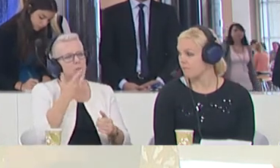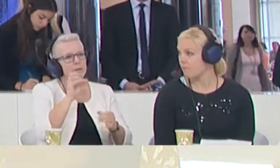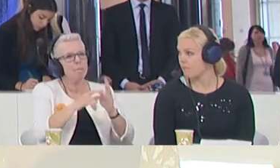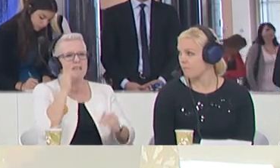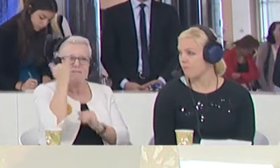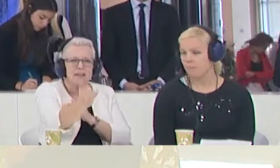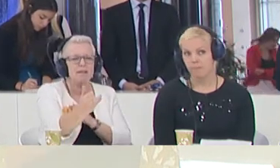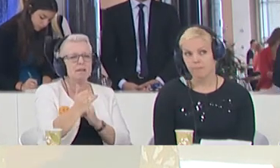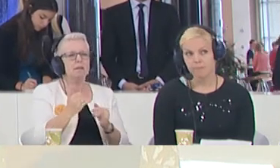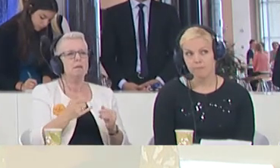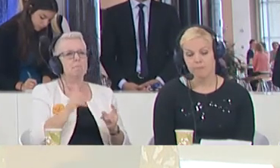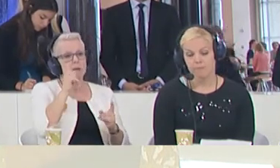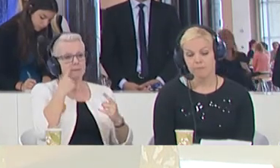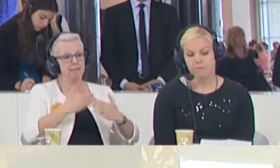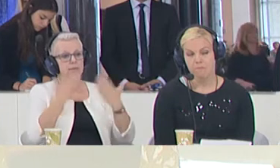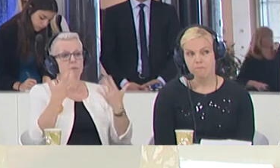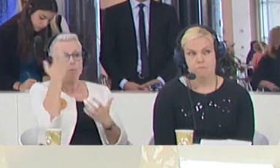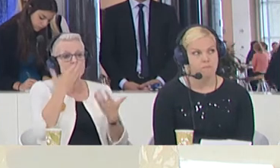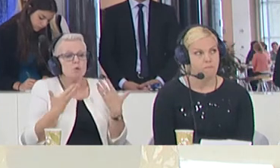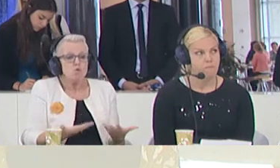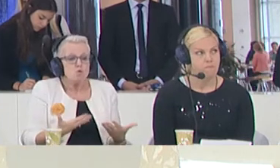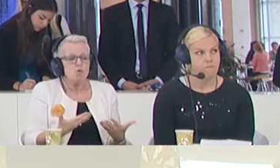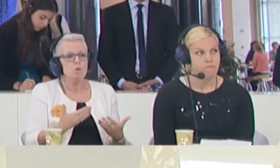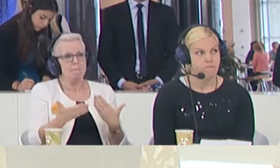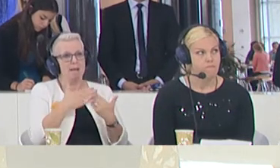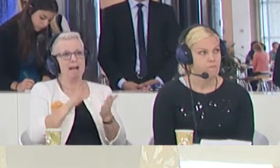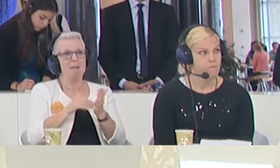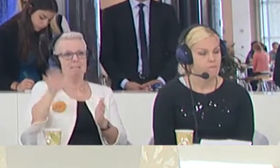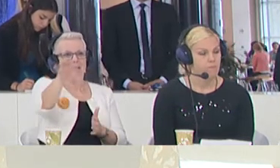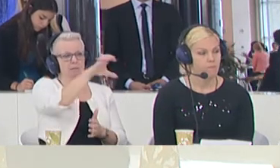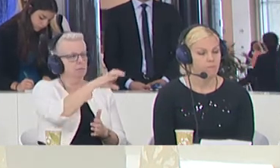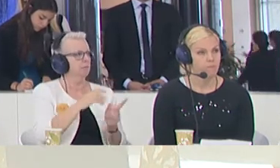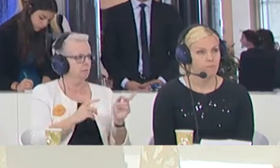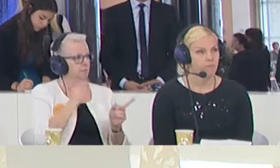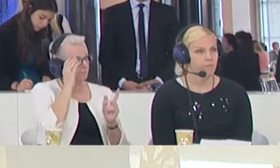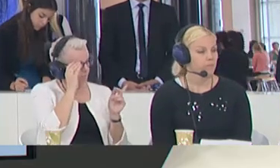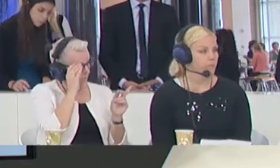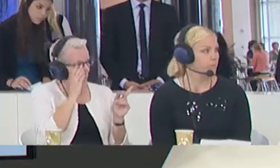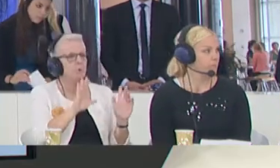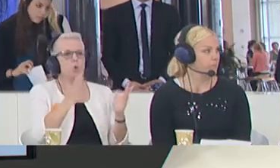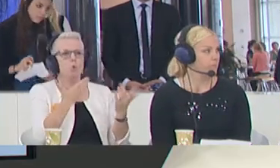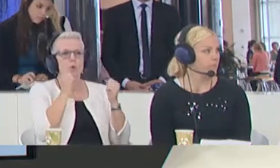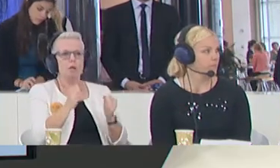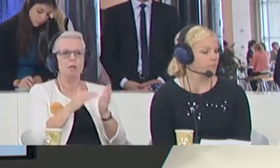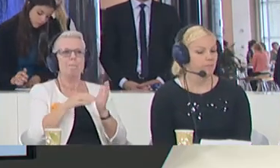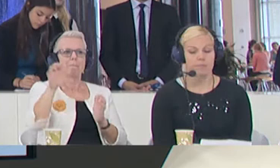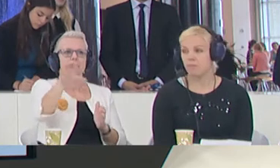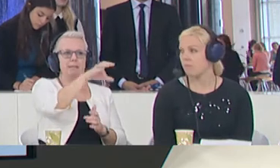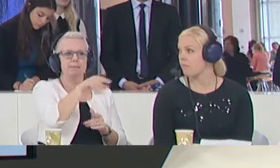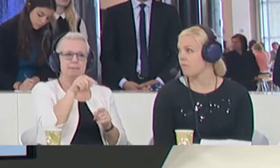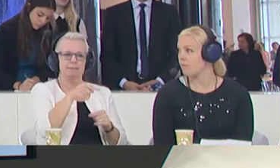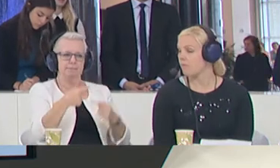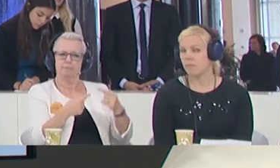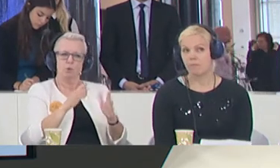But it's very clear that the problem this time is with the member states. Madame Björk, how do we shift the member states on this